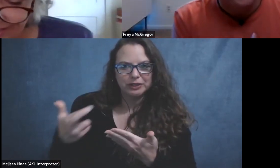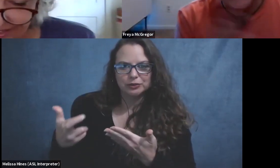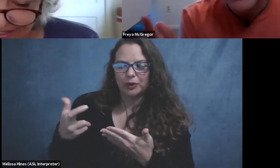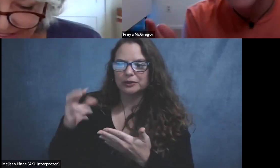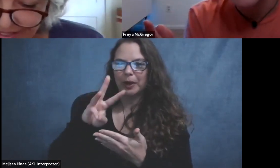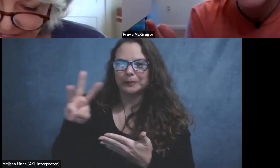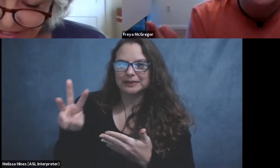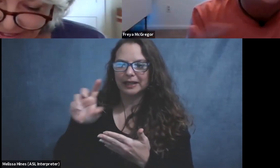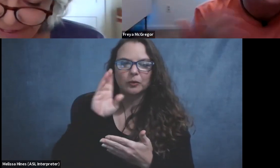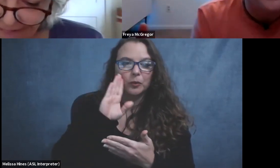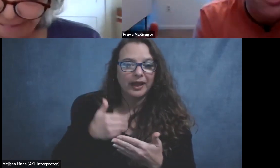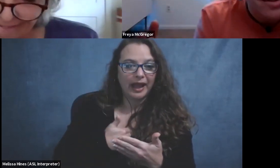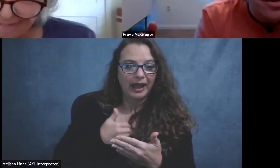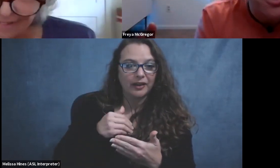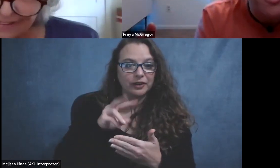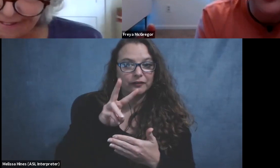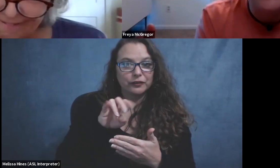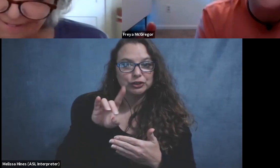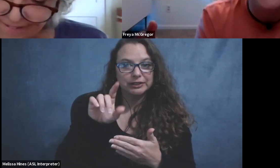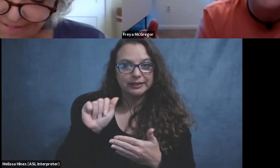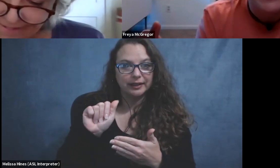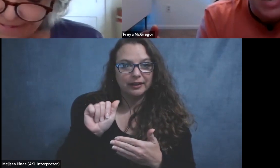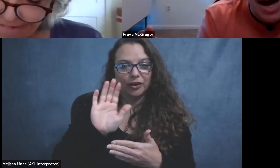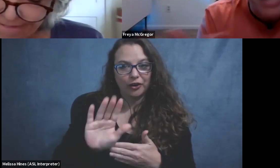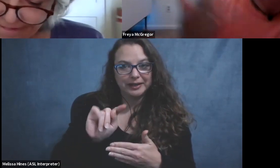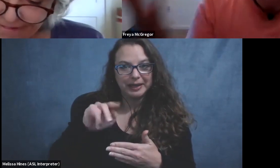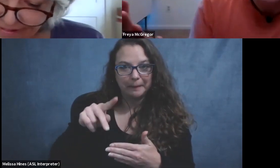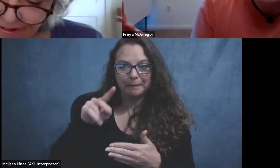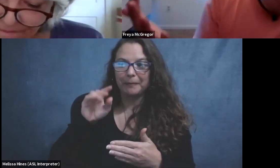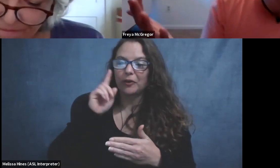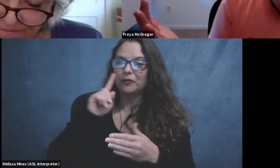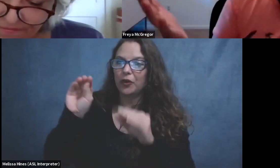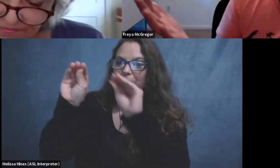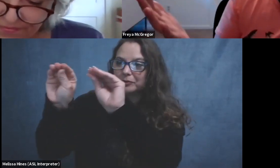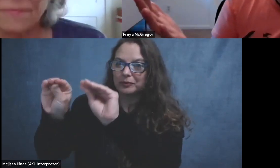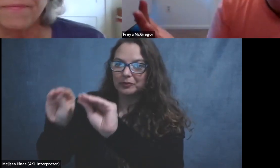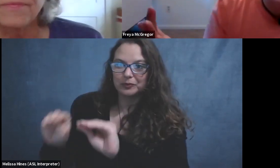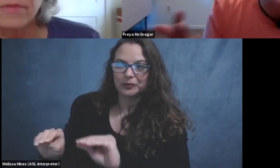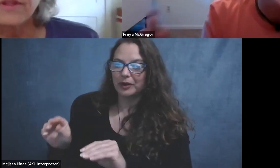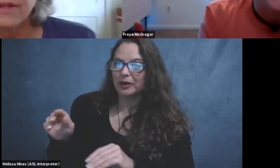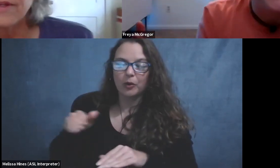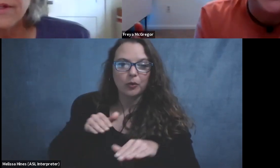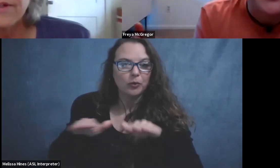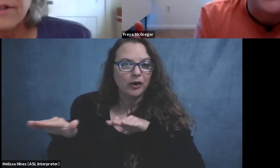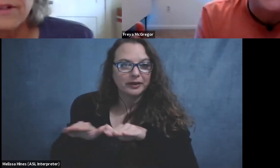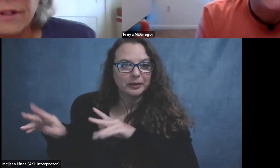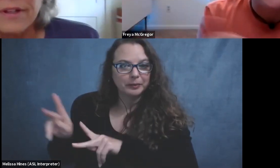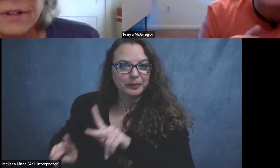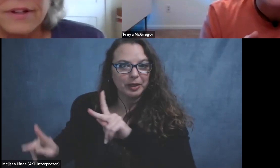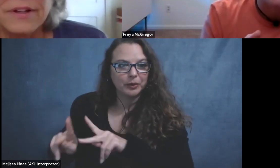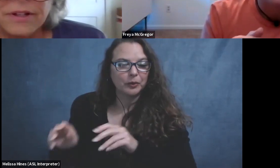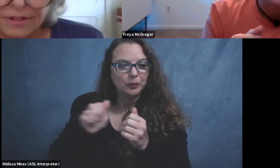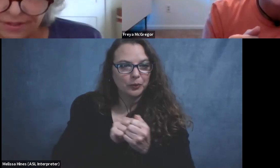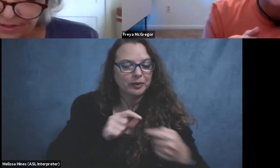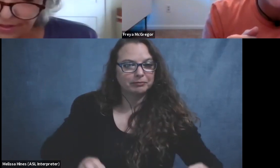for walking folks who are birding with someone who's a manual wheelchair. Um, and all of your tips for walking folks. If you're a manual wheelchair user too,